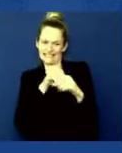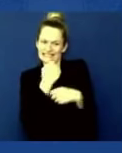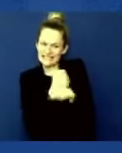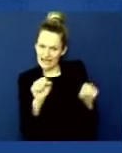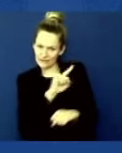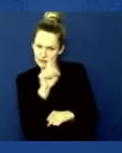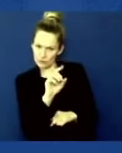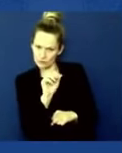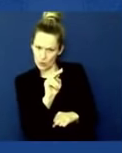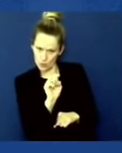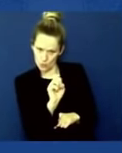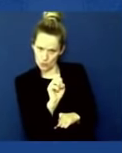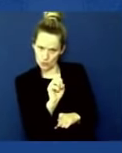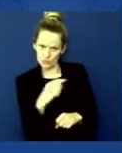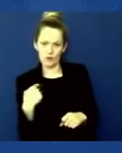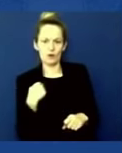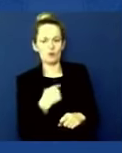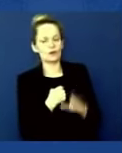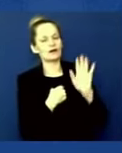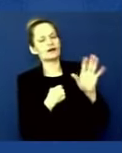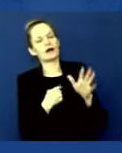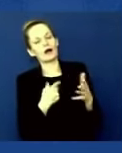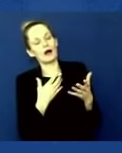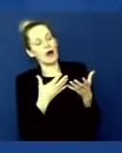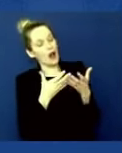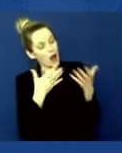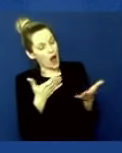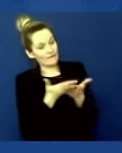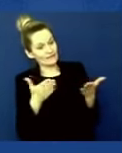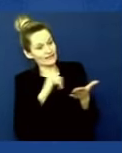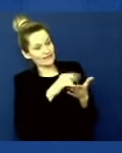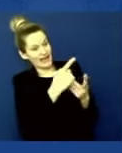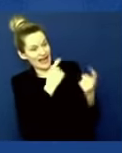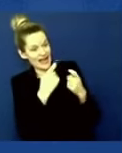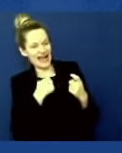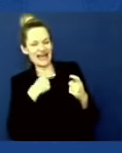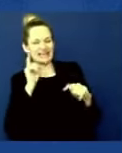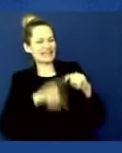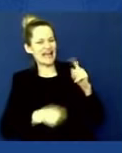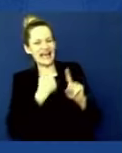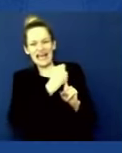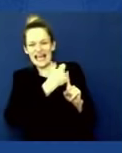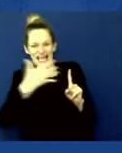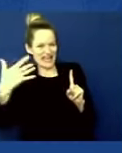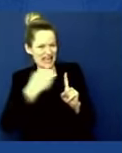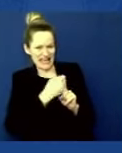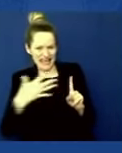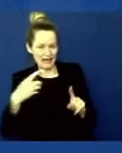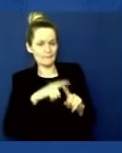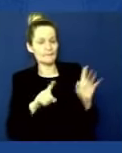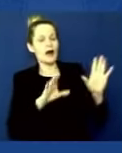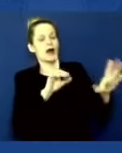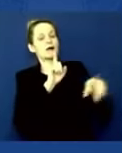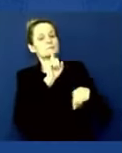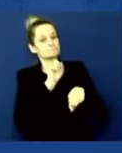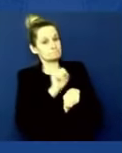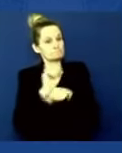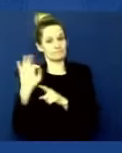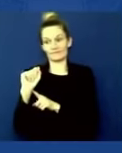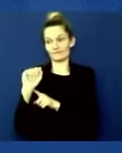But the fact is that more and more of the